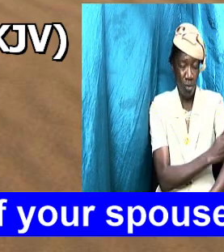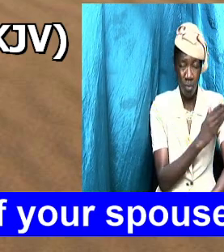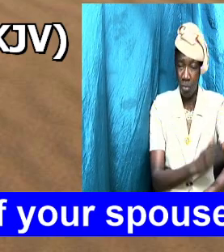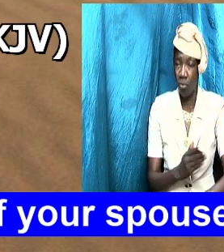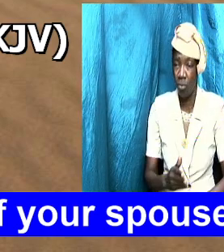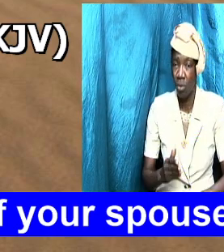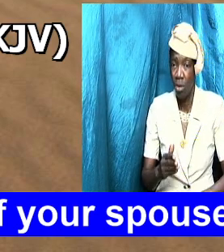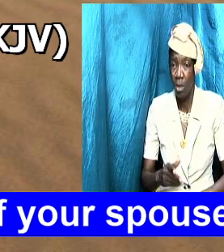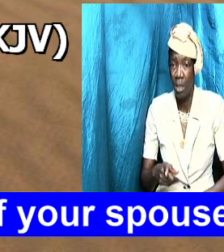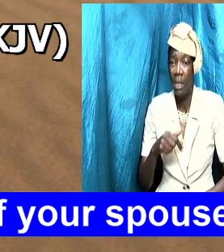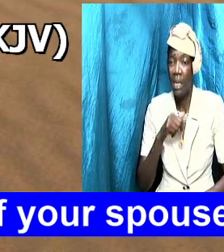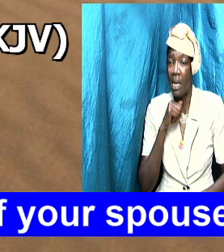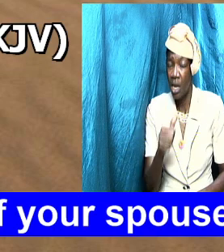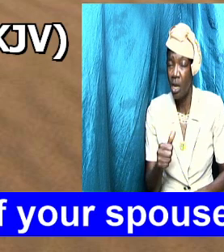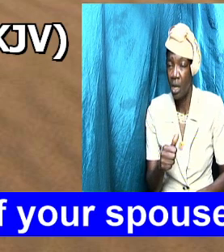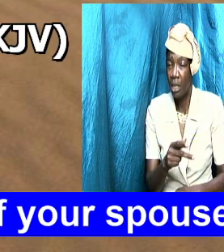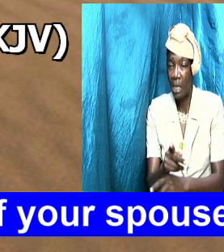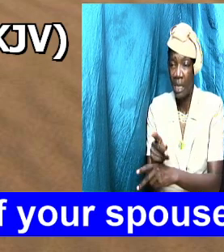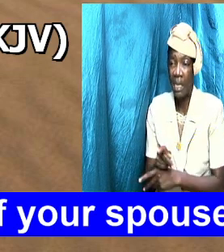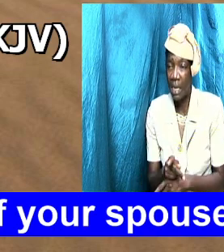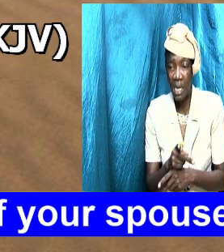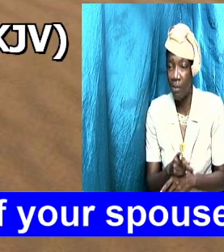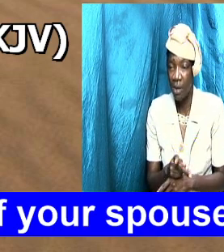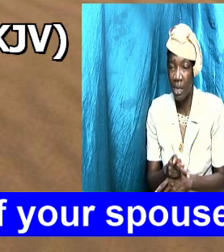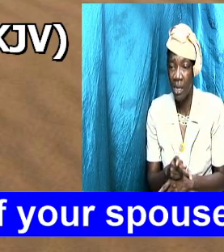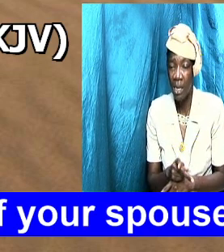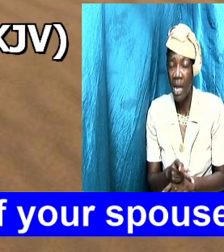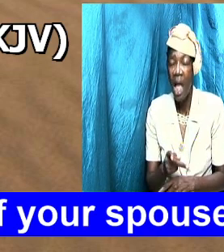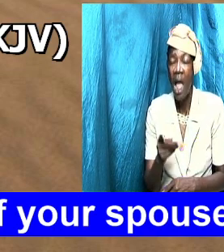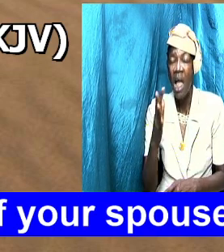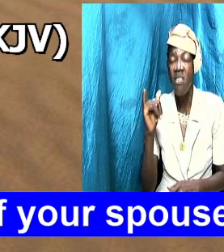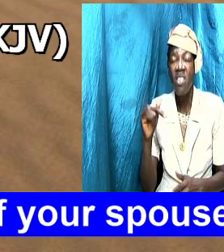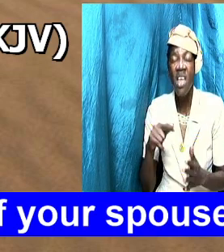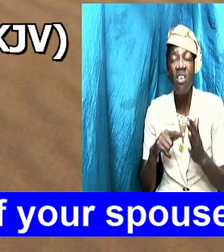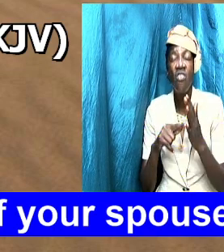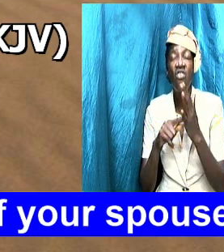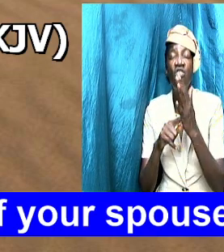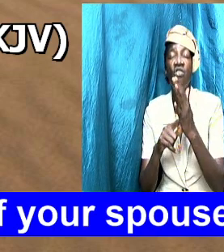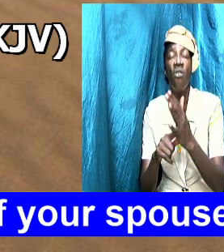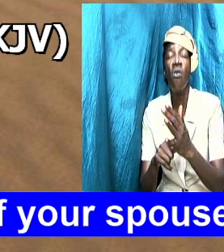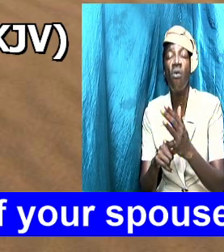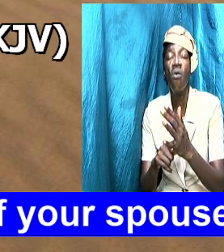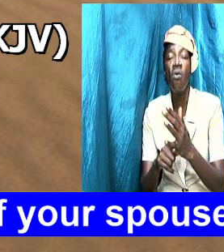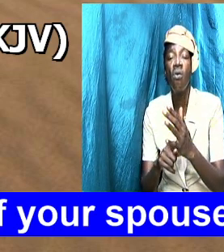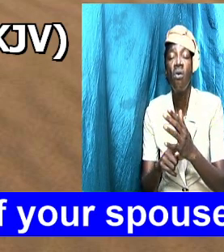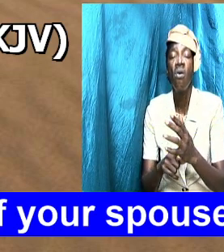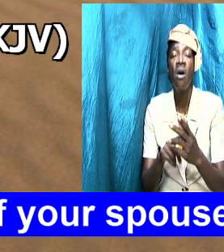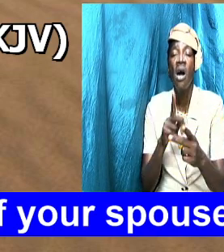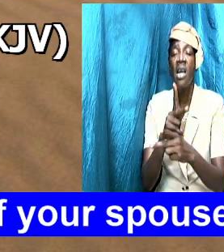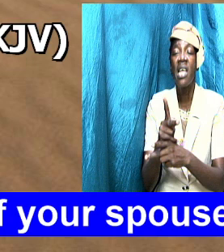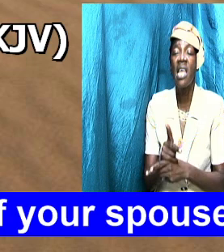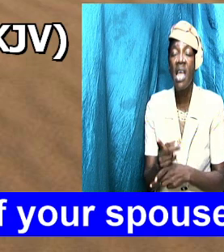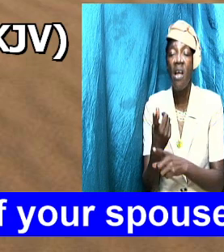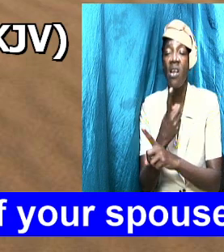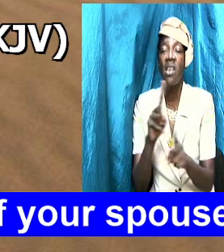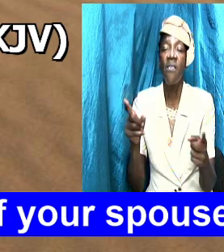caring they show and display care in a different way from a woman